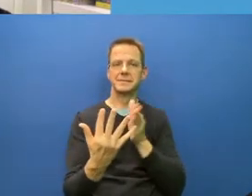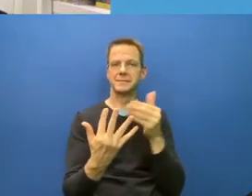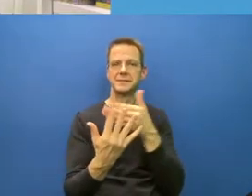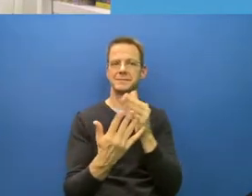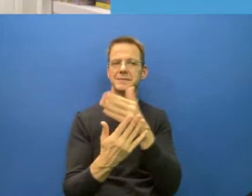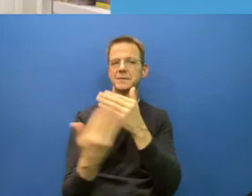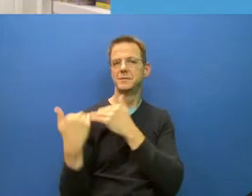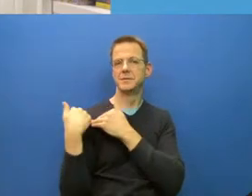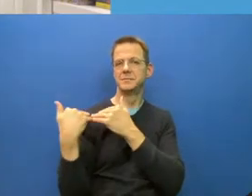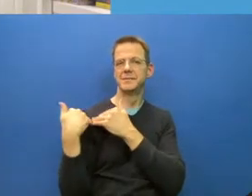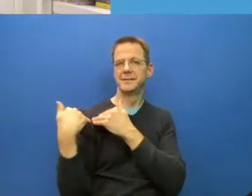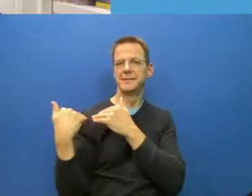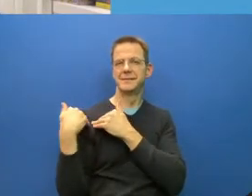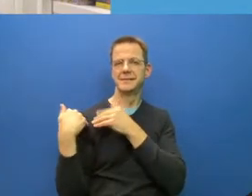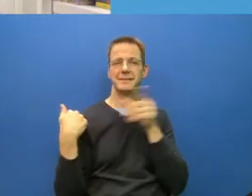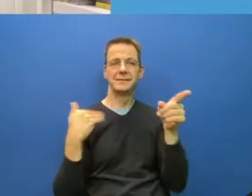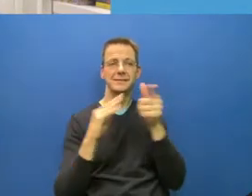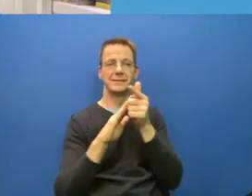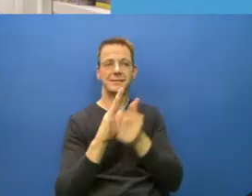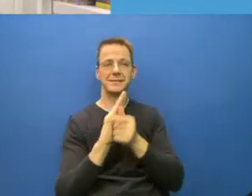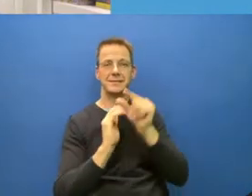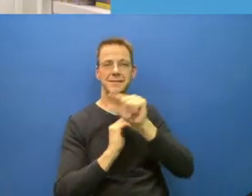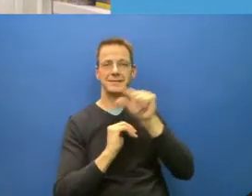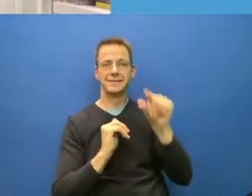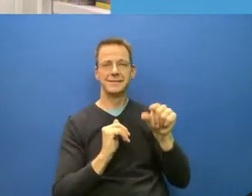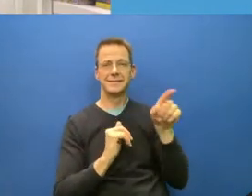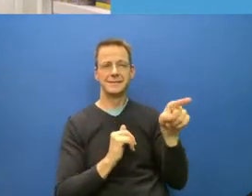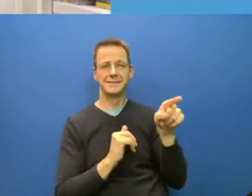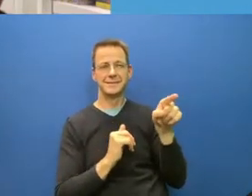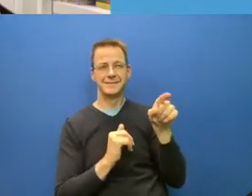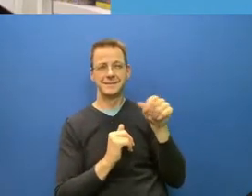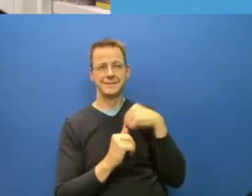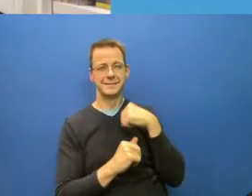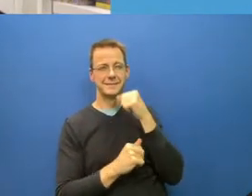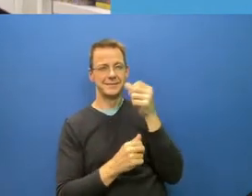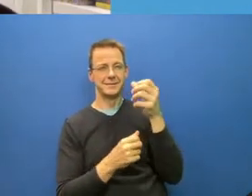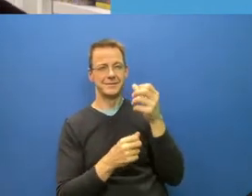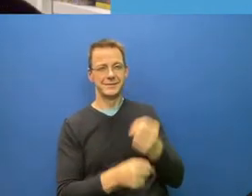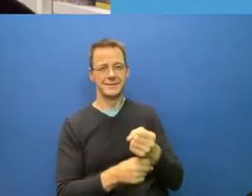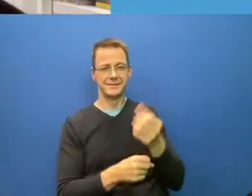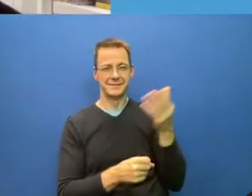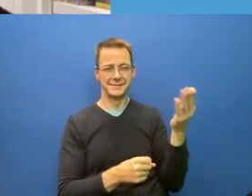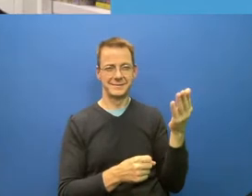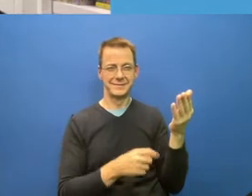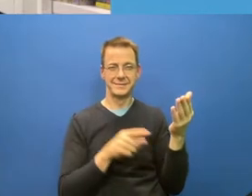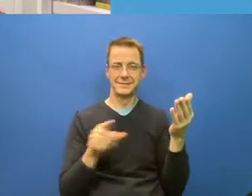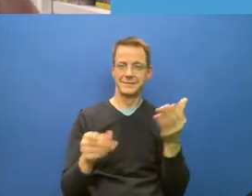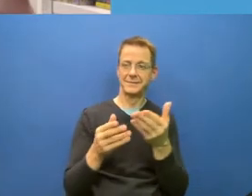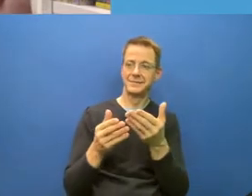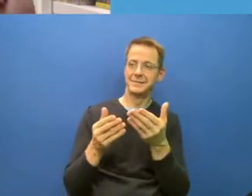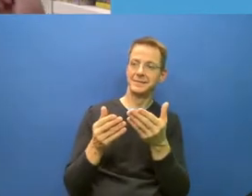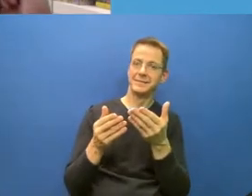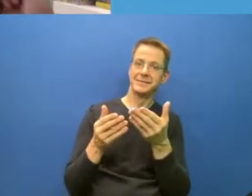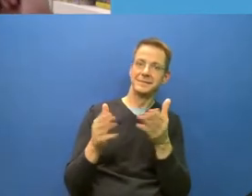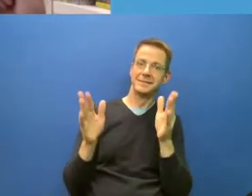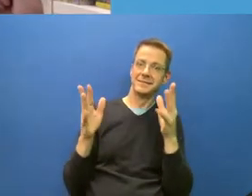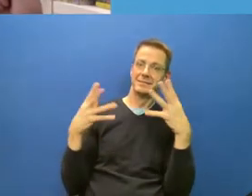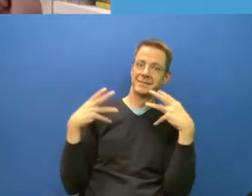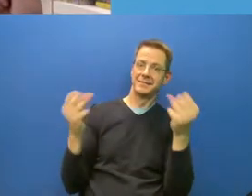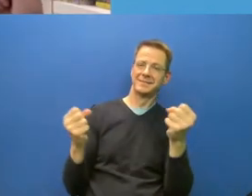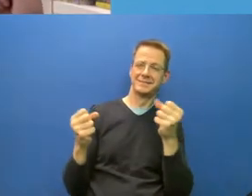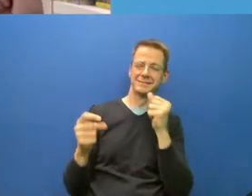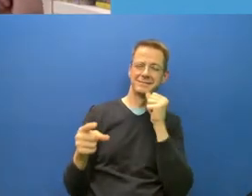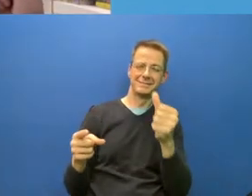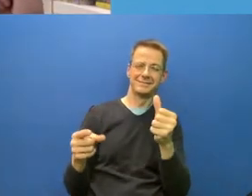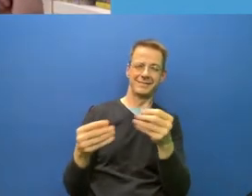in public health officials through that lack of transparency, through those ongoing problems with accountability, and they need to